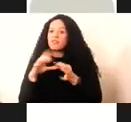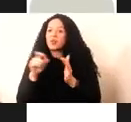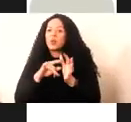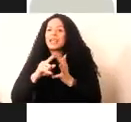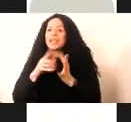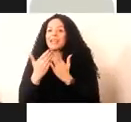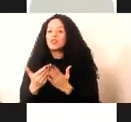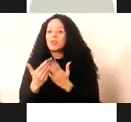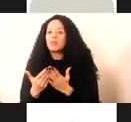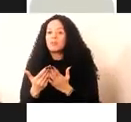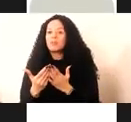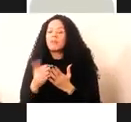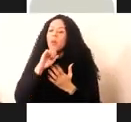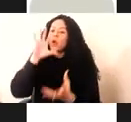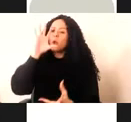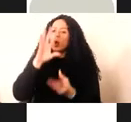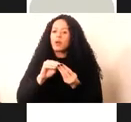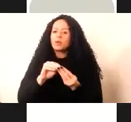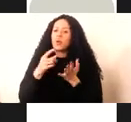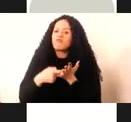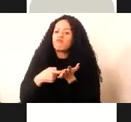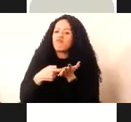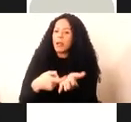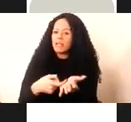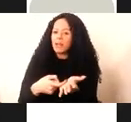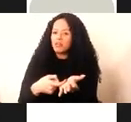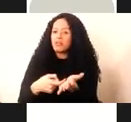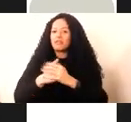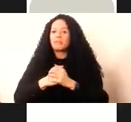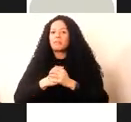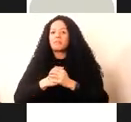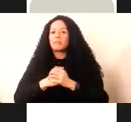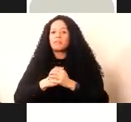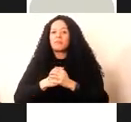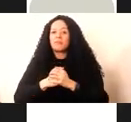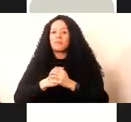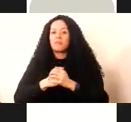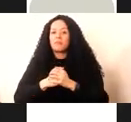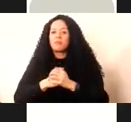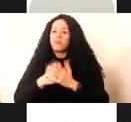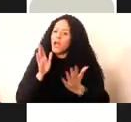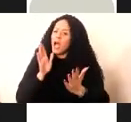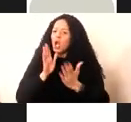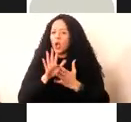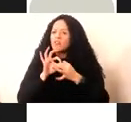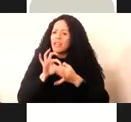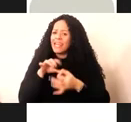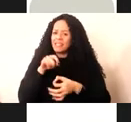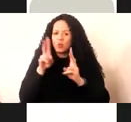will conclude with some recommendations that are more closely related to this topic.